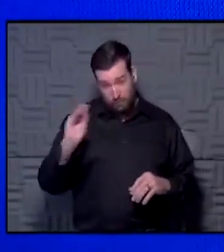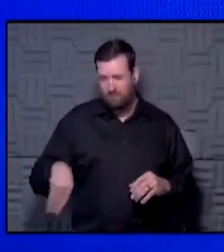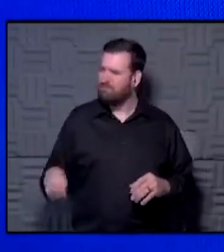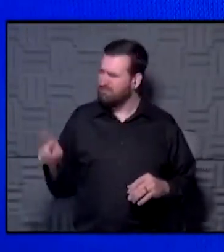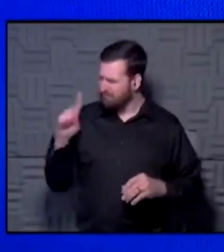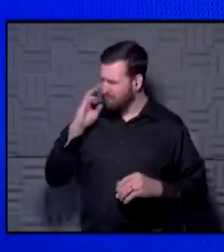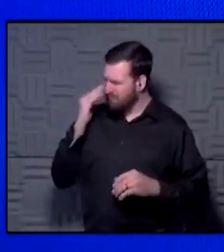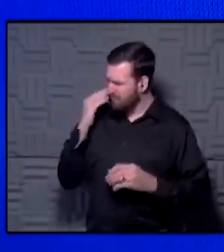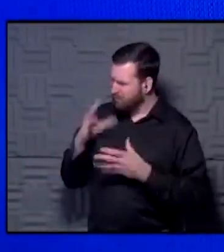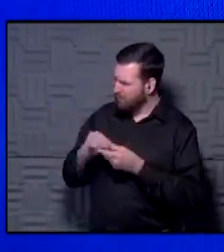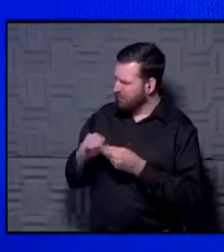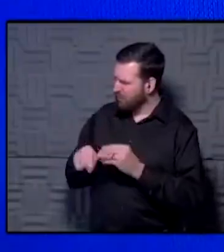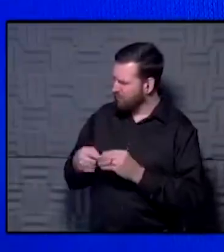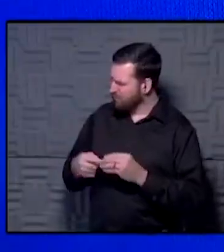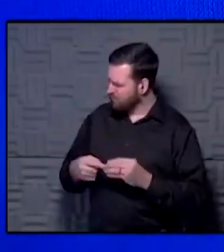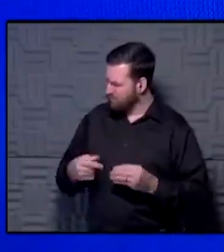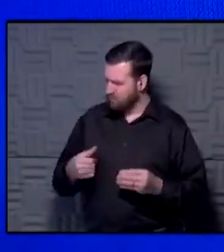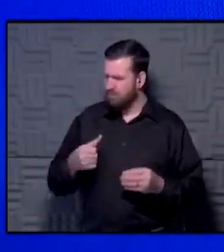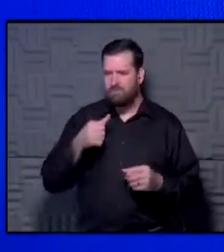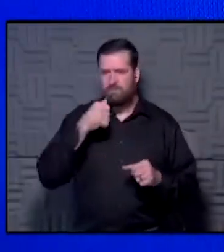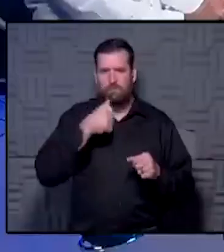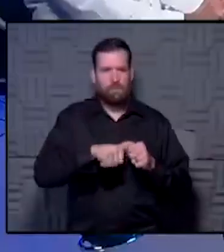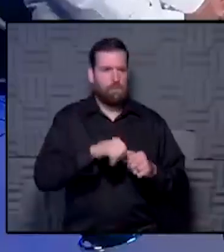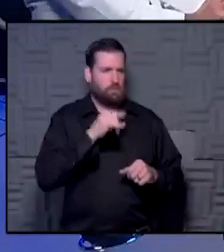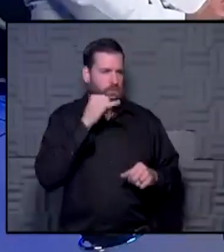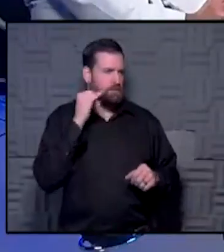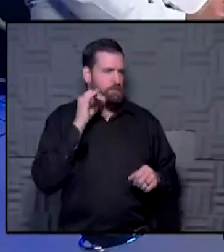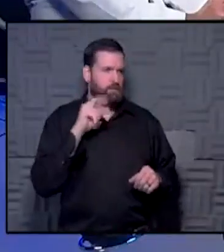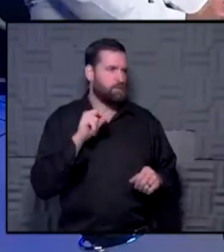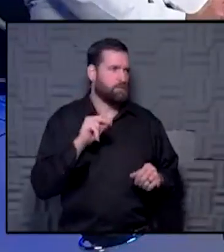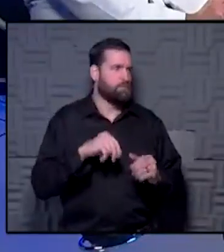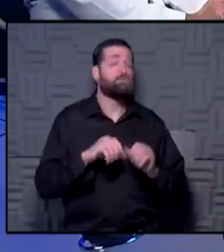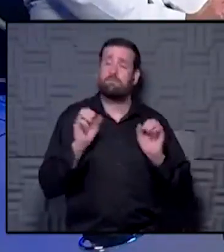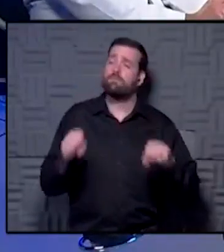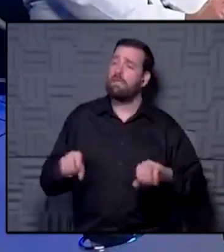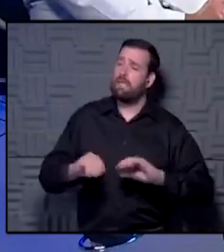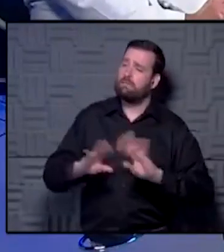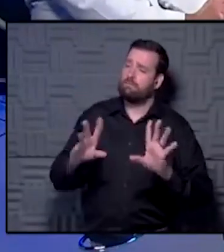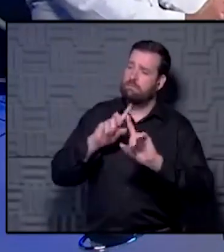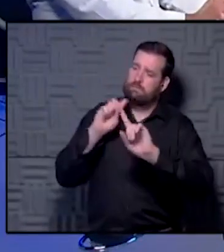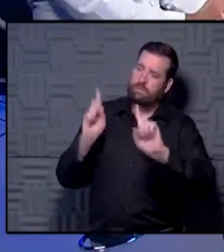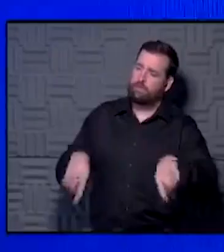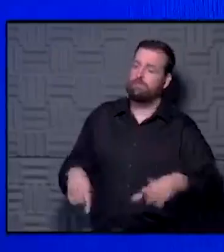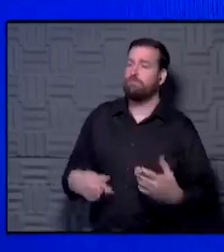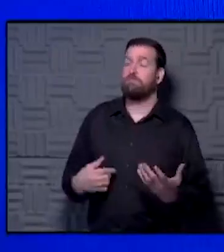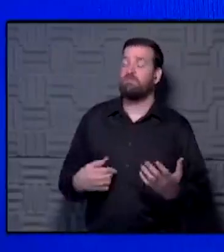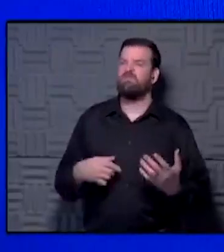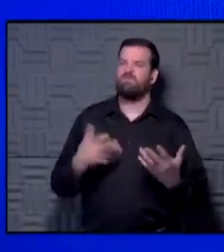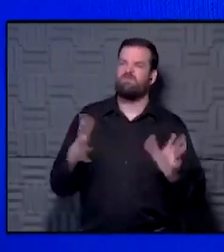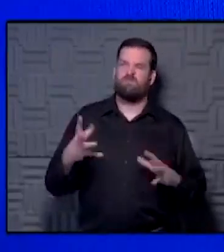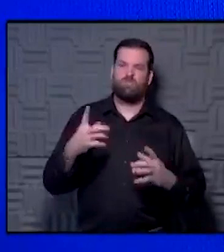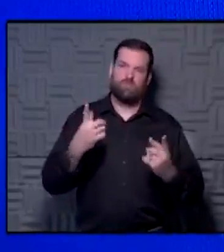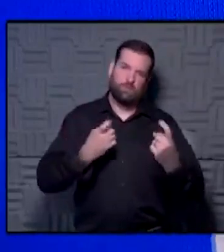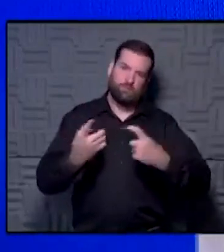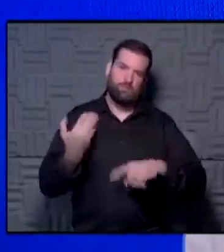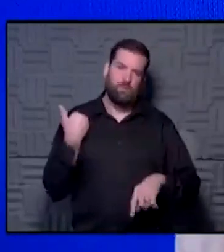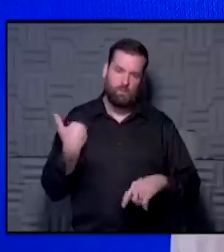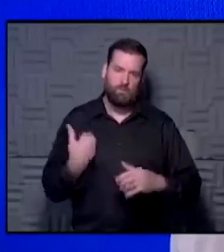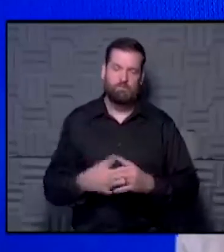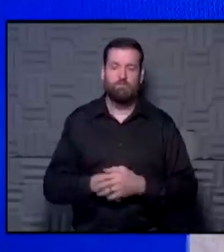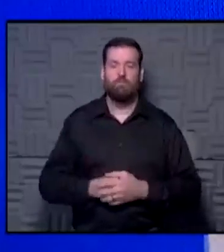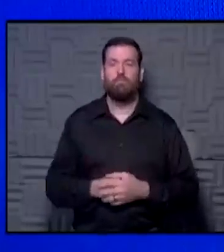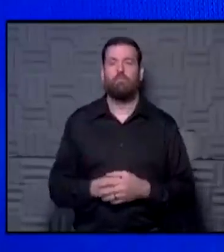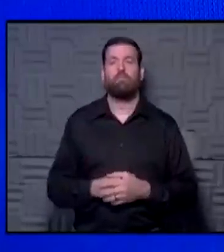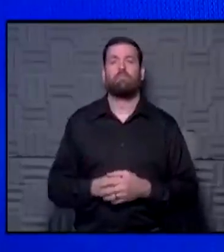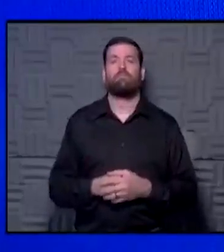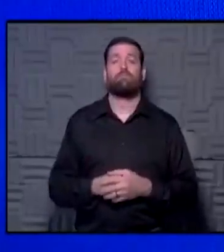you know what he's talking about? Yeah, I I don't remember that question from yesterday, though. I Yeah, but we can answer the questions. We understand that. It's a question we get before. Yeah. It has to do